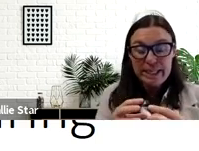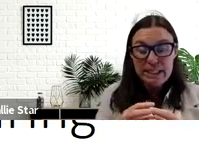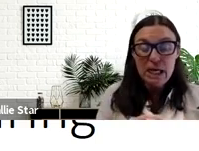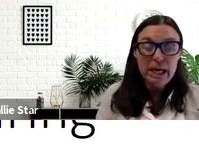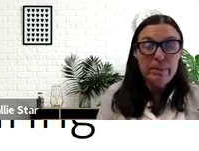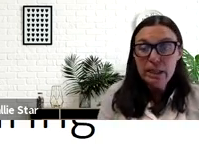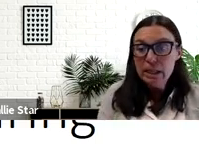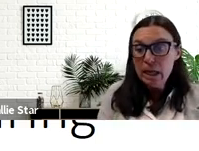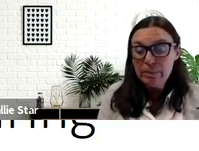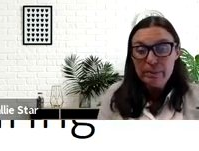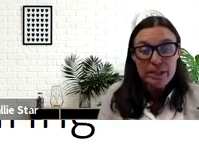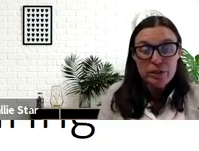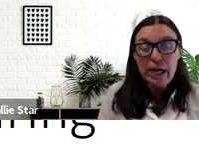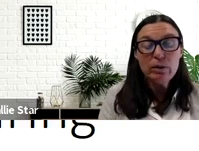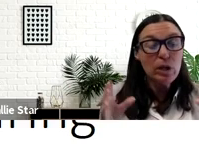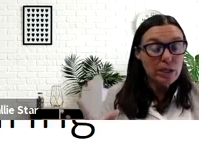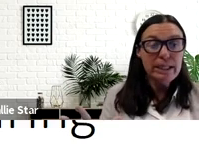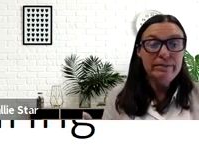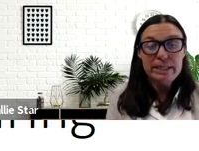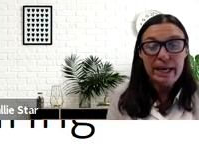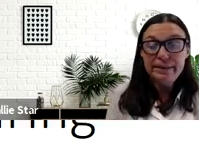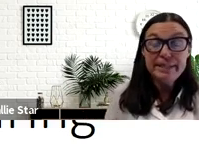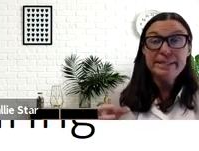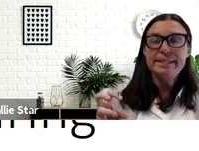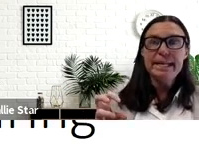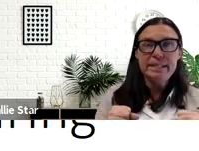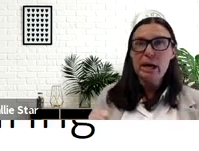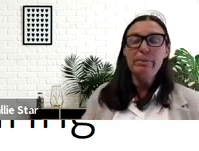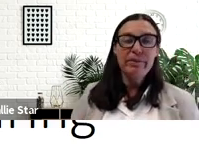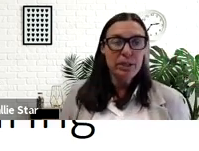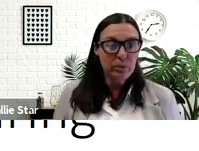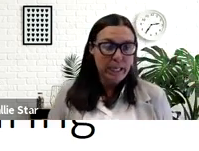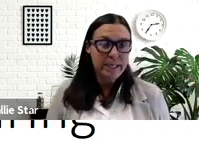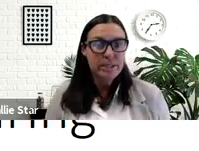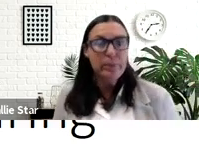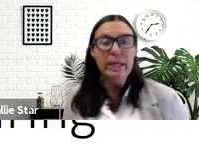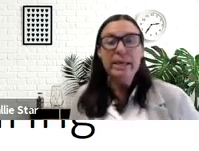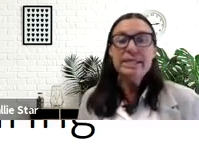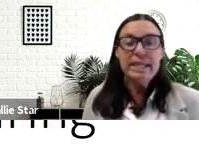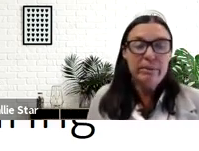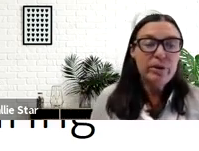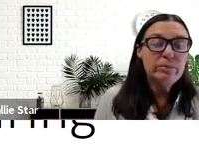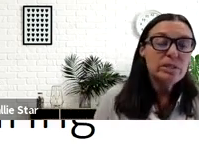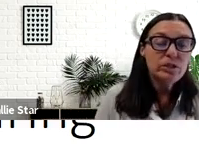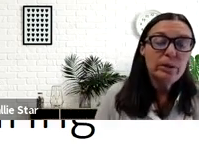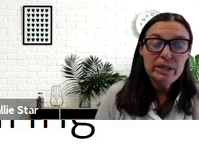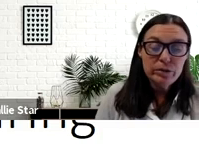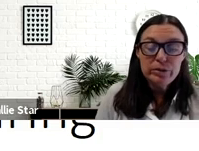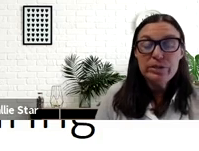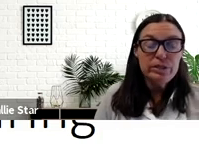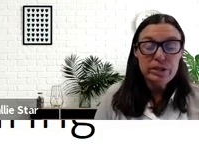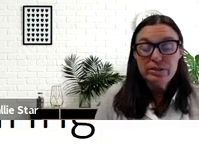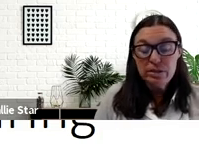trying to contain time, I'm not sure how long to leave a slide that is this dense up if I don't read it. So this came from the Detroit